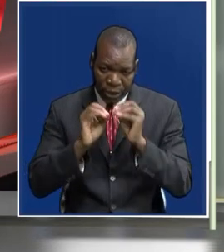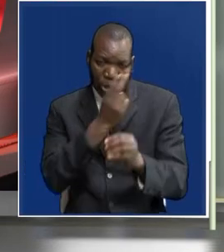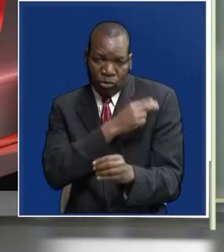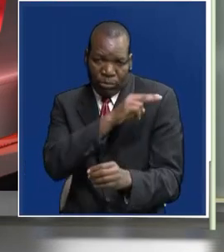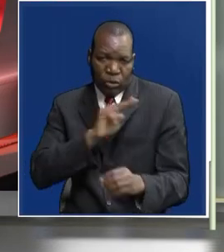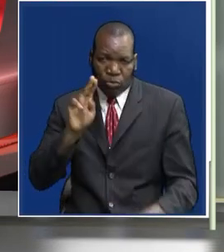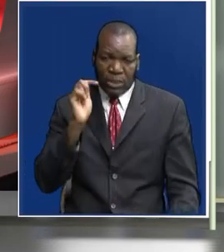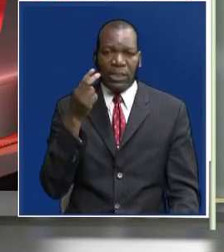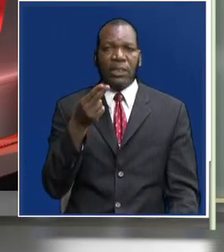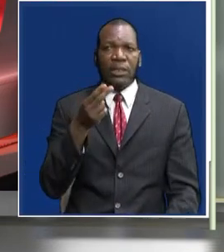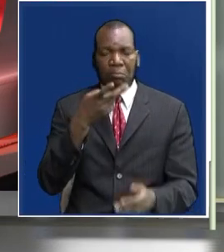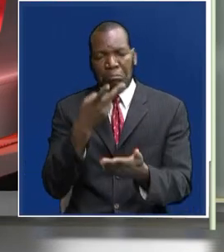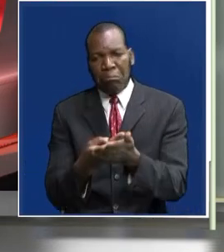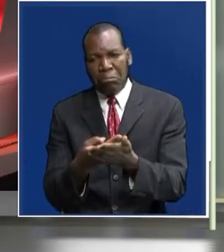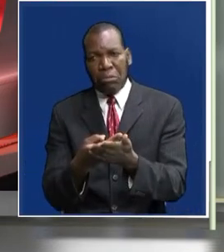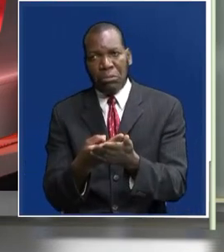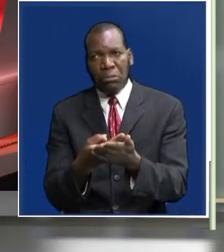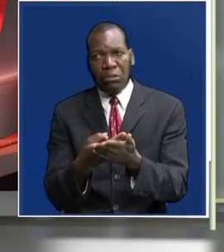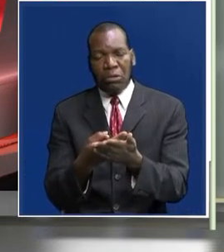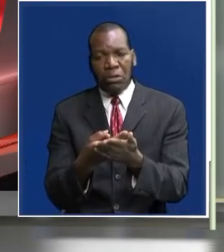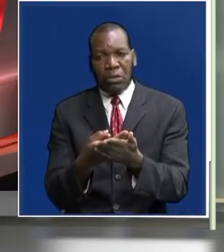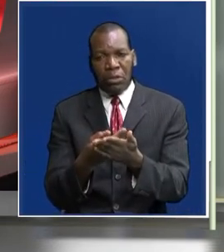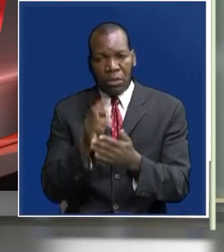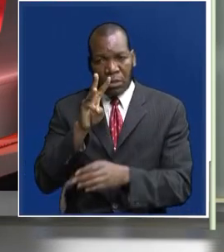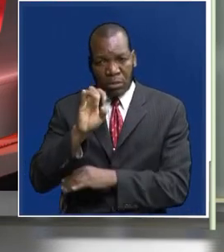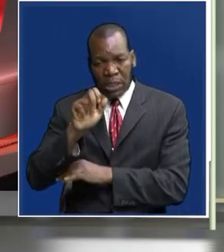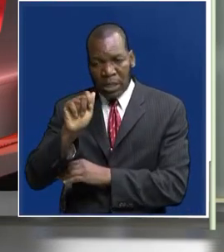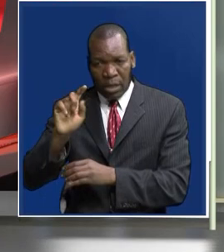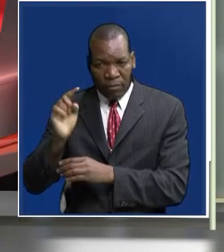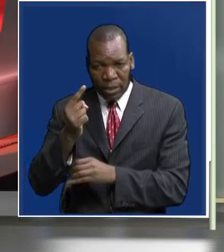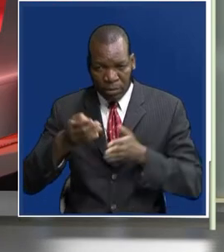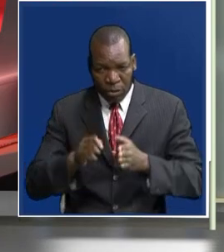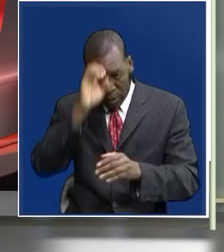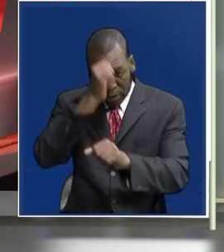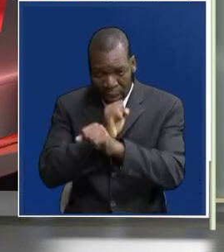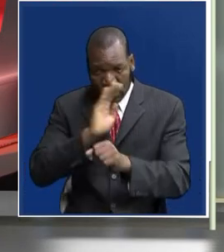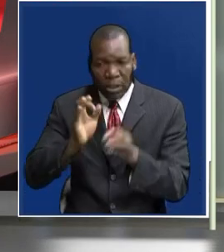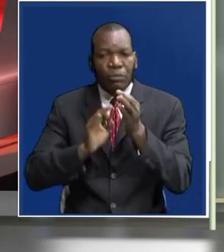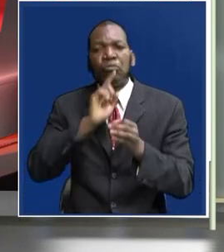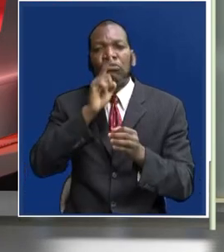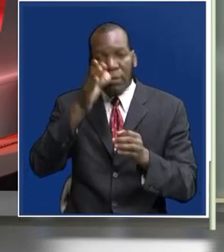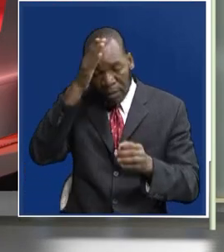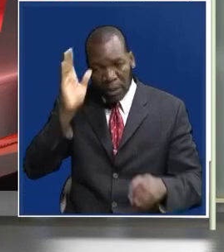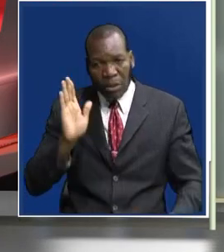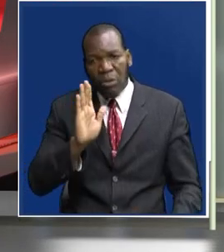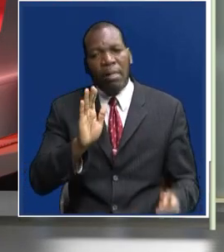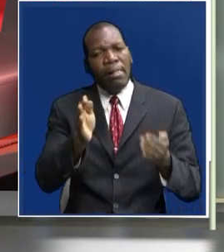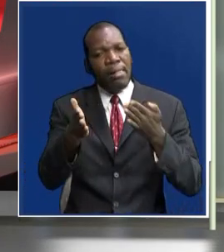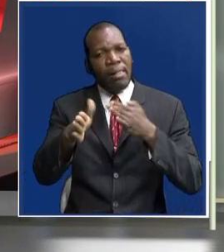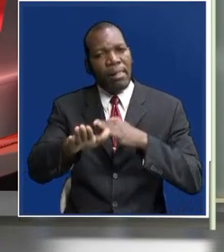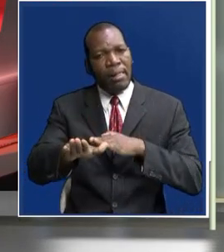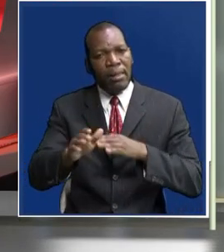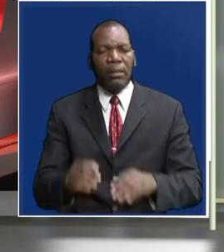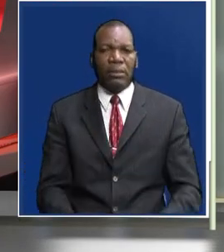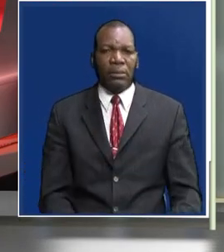Hospital, UTH, where he was admitted. His firstborn son, Wina Wina, has confirmed the death of his father in an interview with ZRMBC